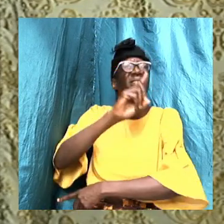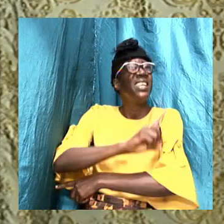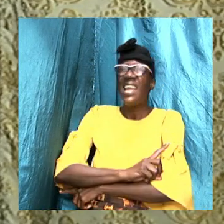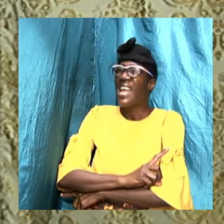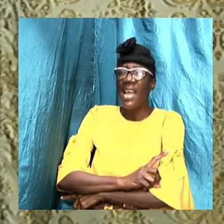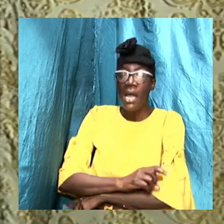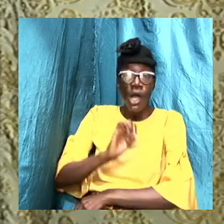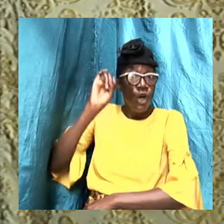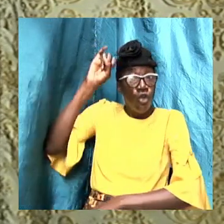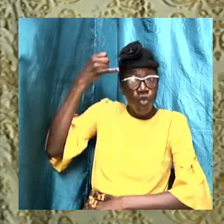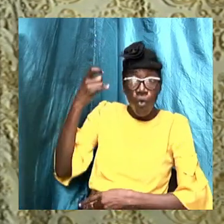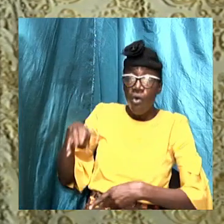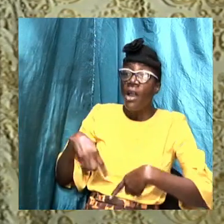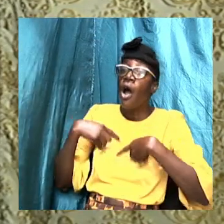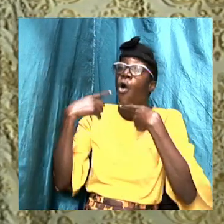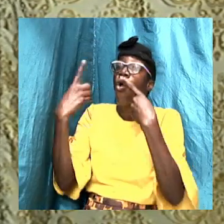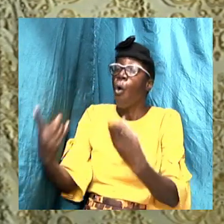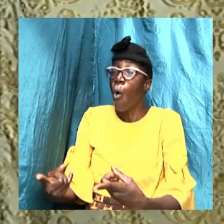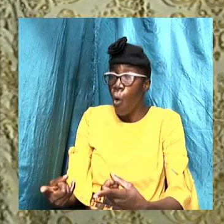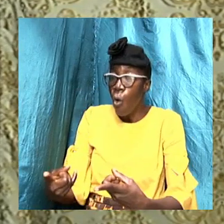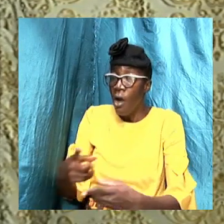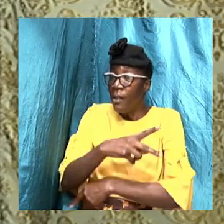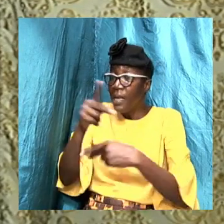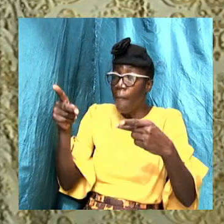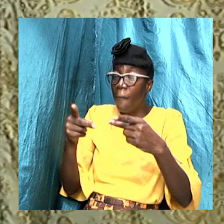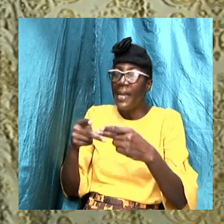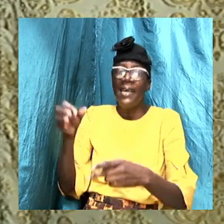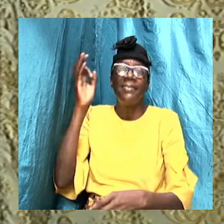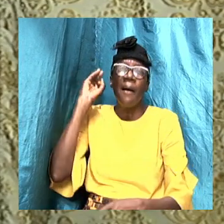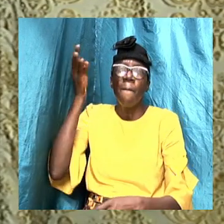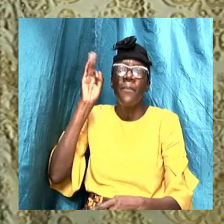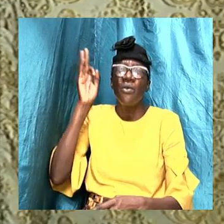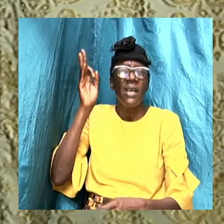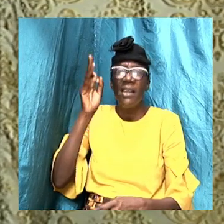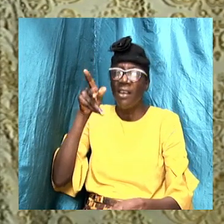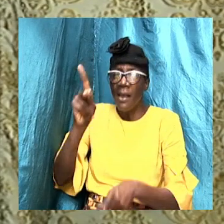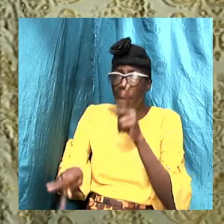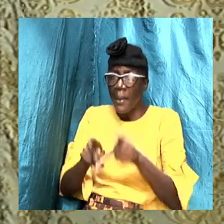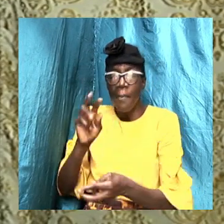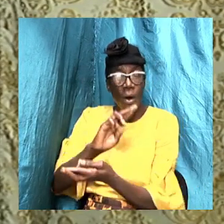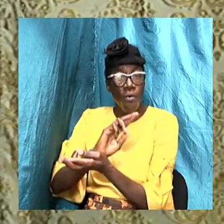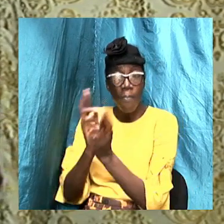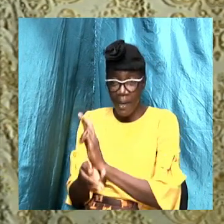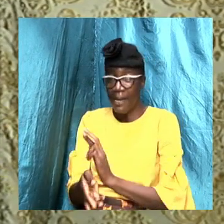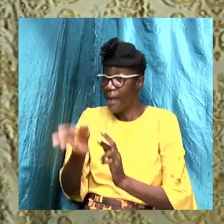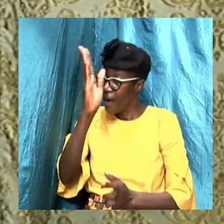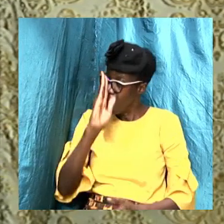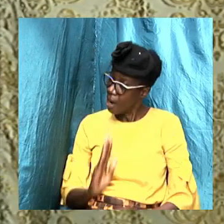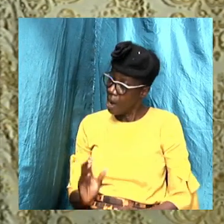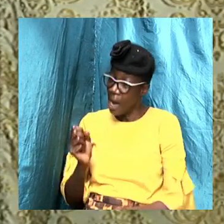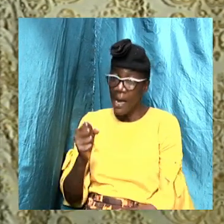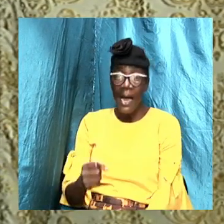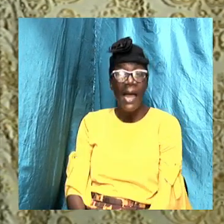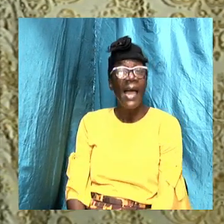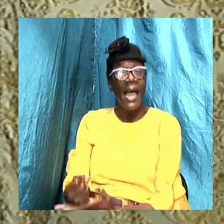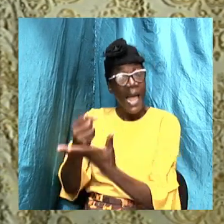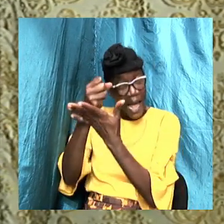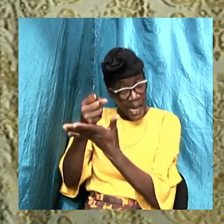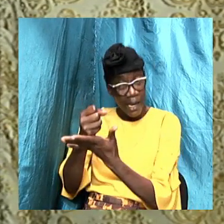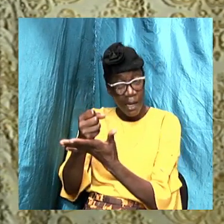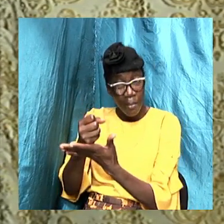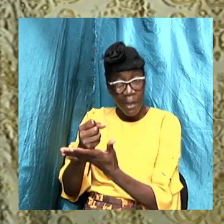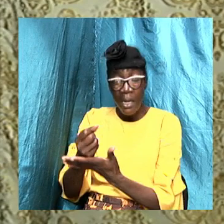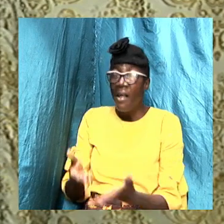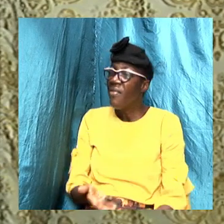word, and Nineveh repented, and God spear them. So there is always a call, whether it be an